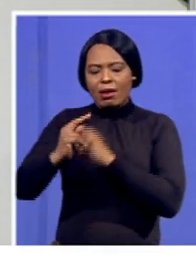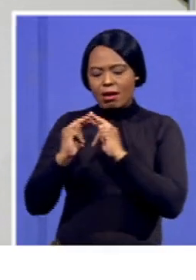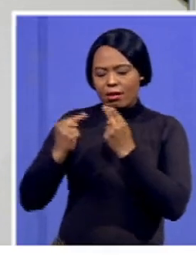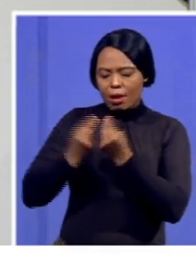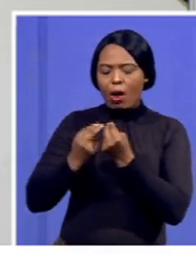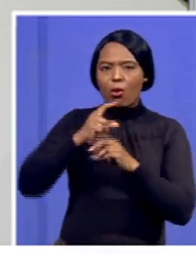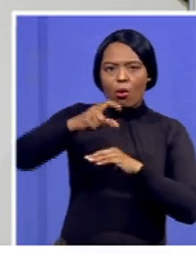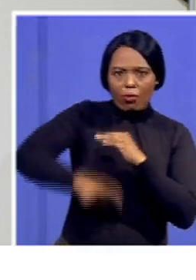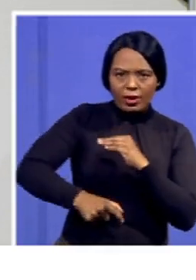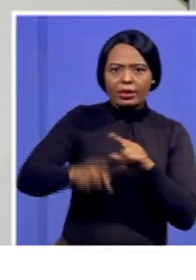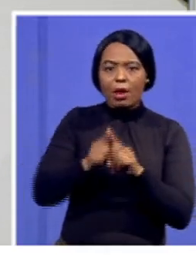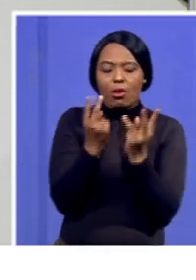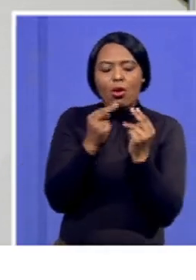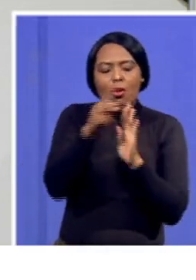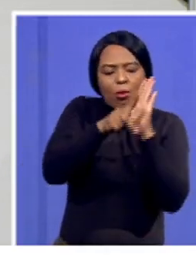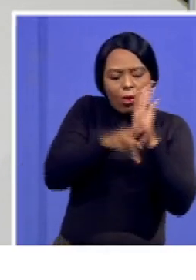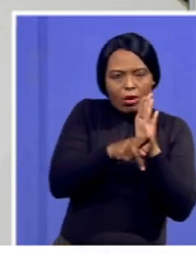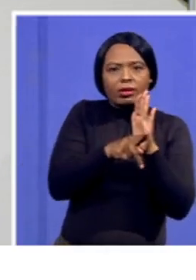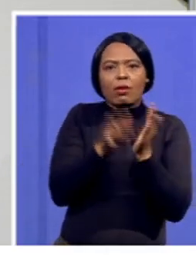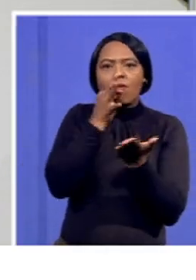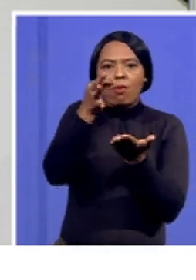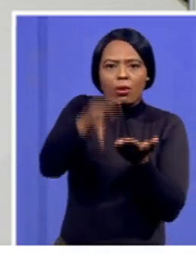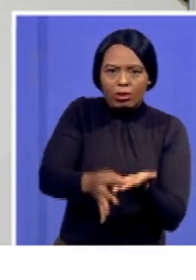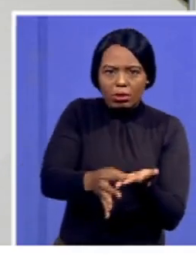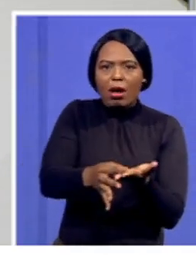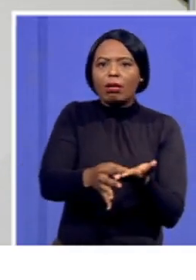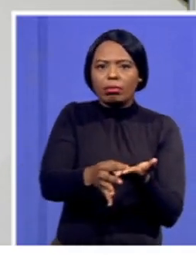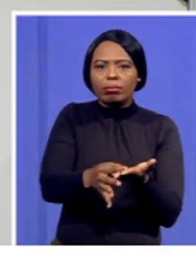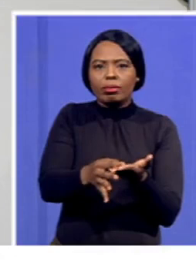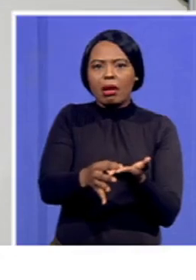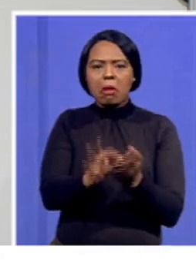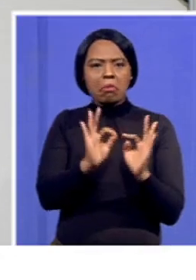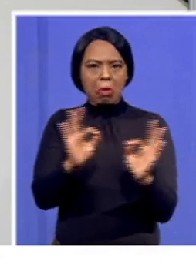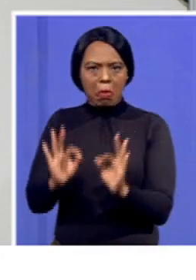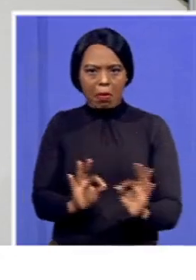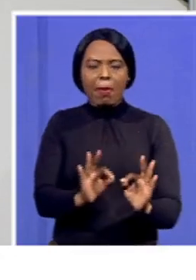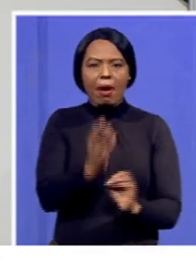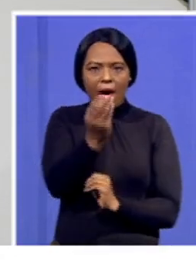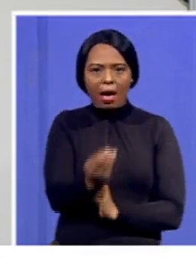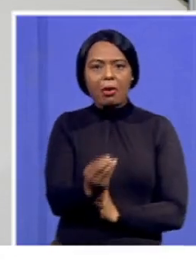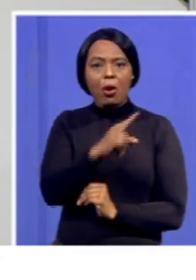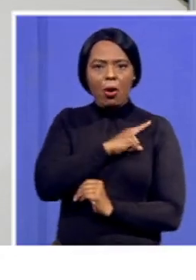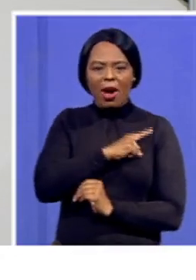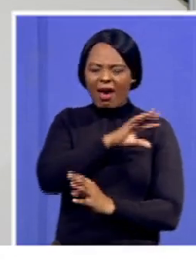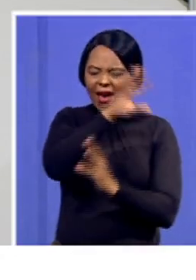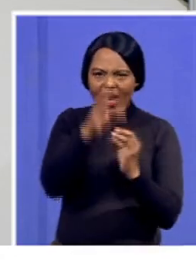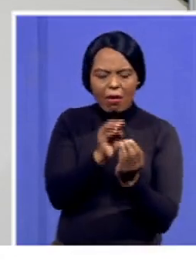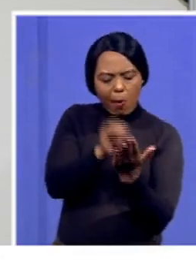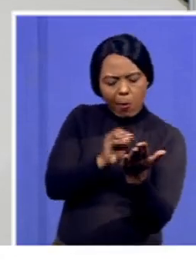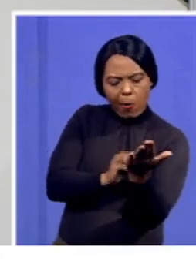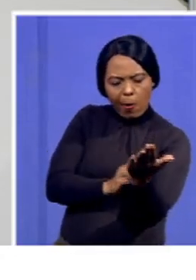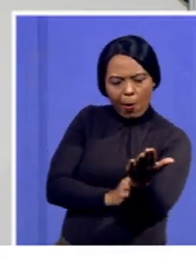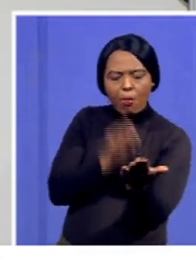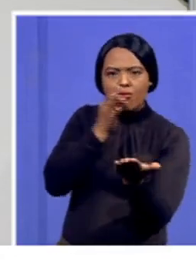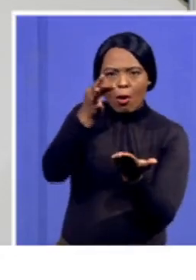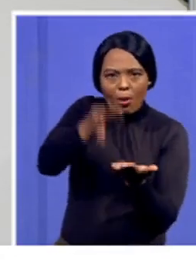policy proposal where applicable. So, all that is contained in our policy proposals,